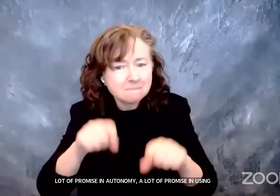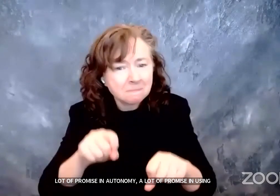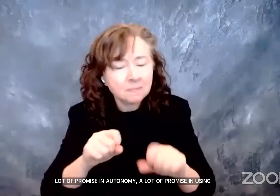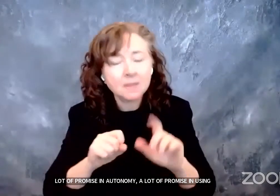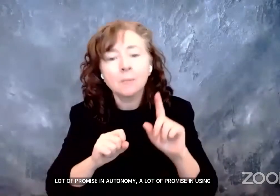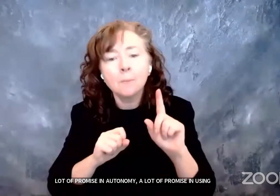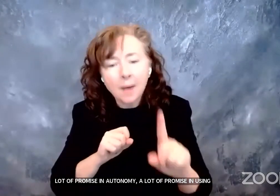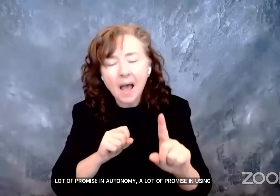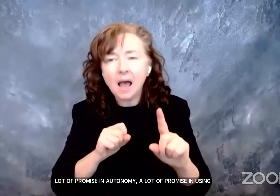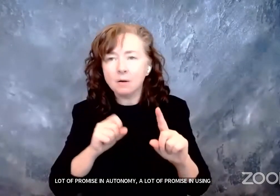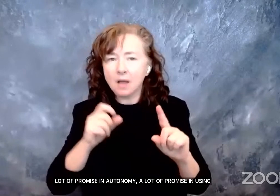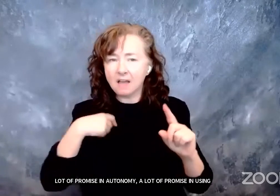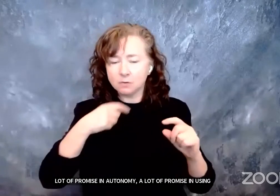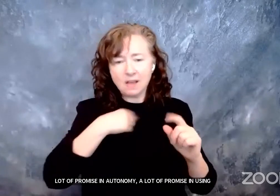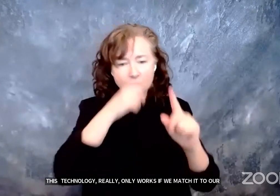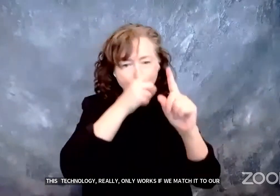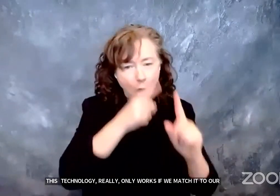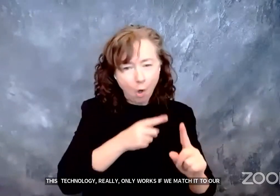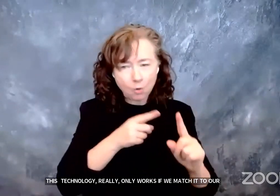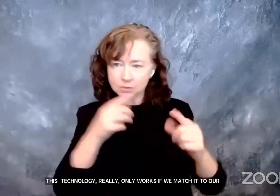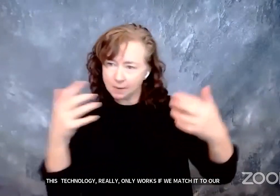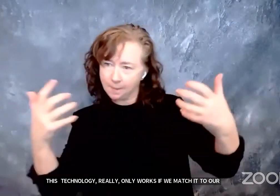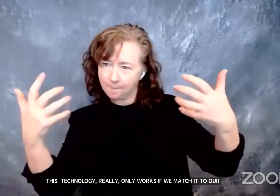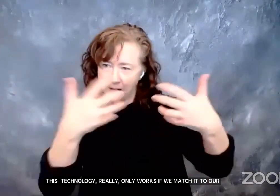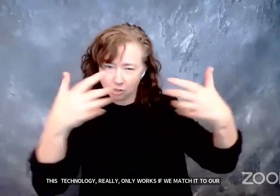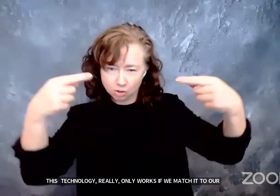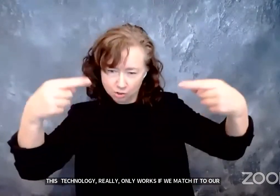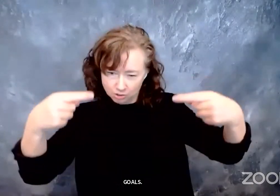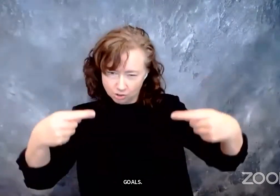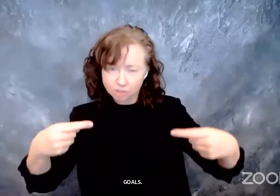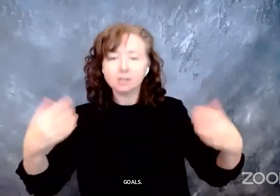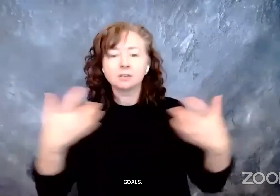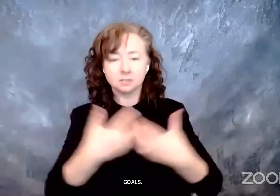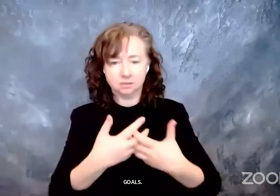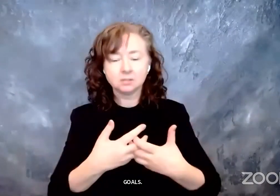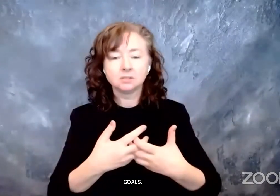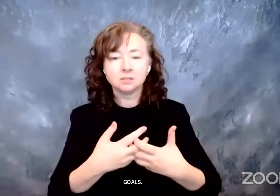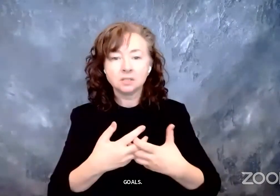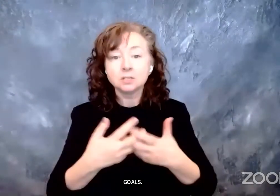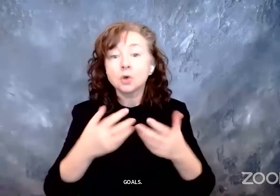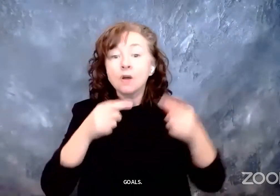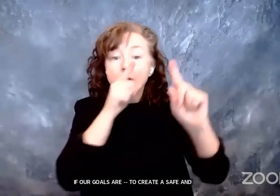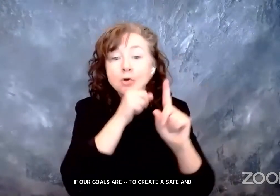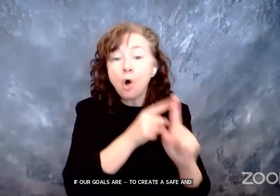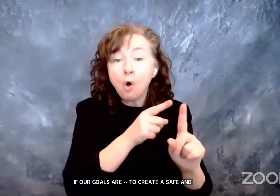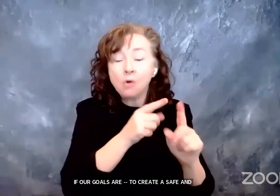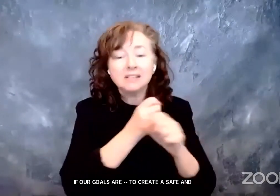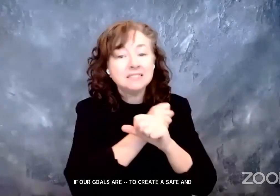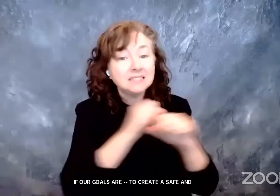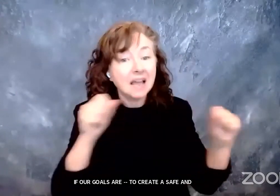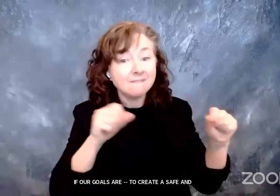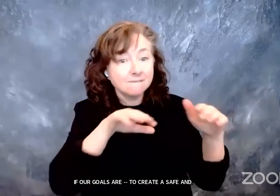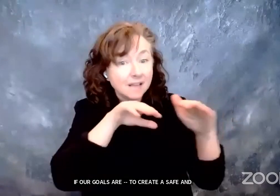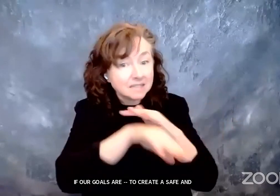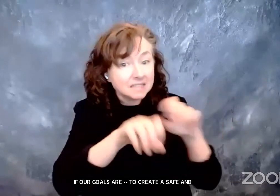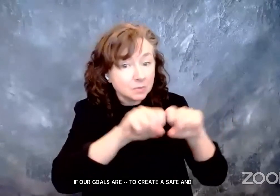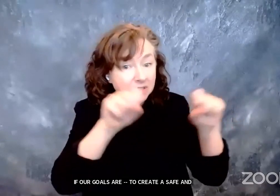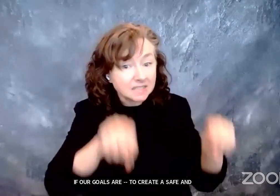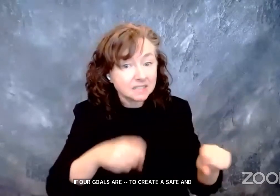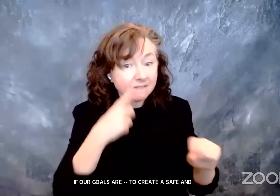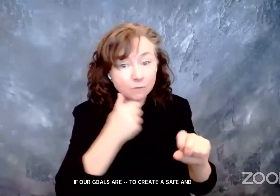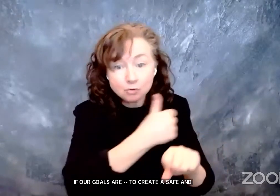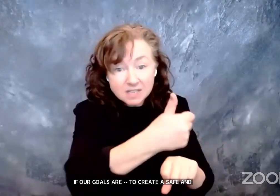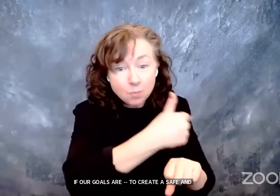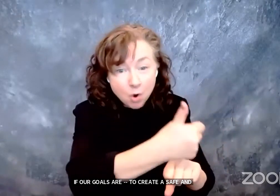match it to our goals. And if our goals are to create a safe and accessible transportation system for everyone, then our